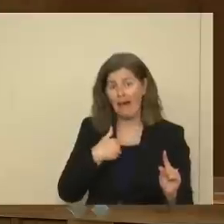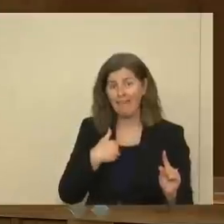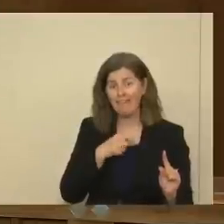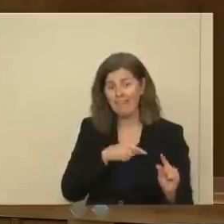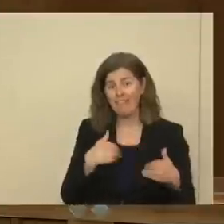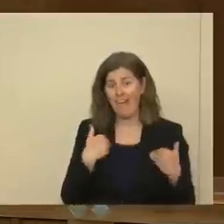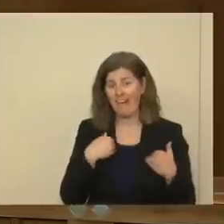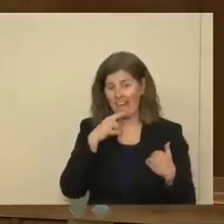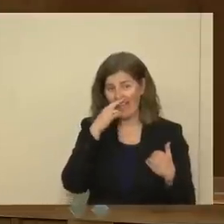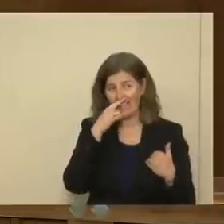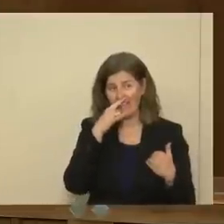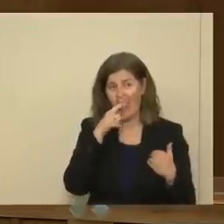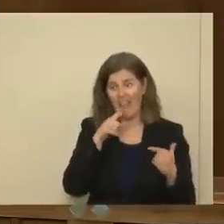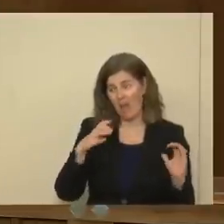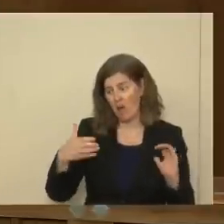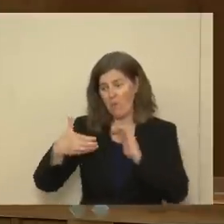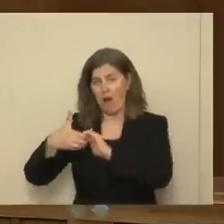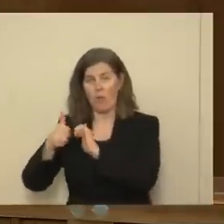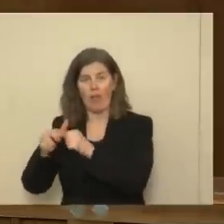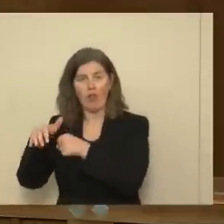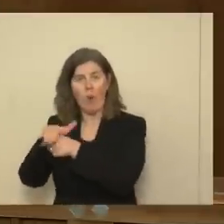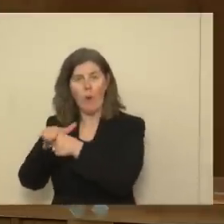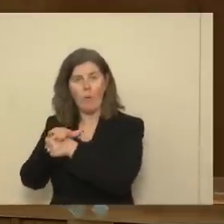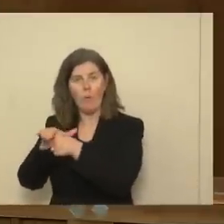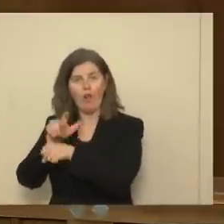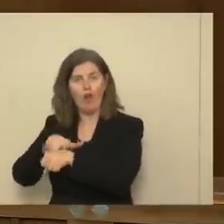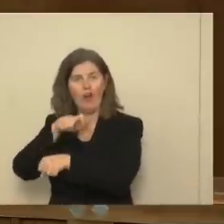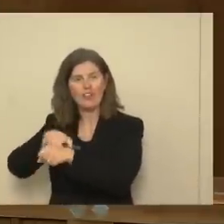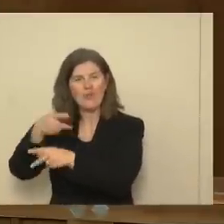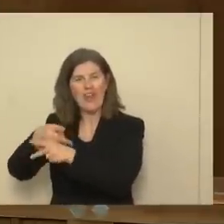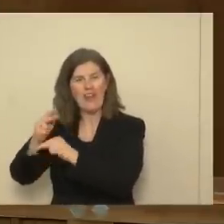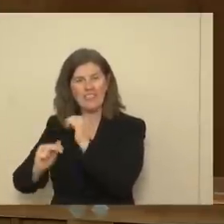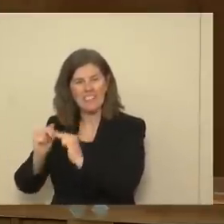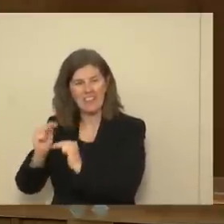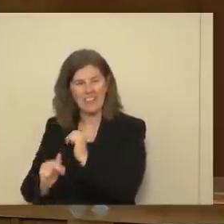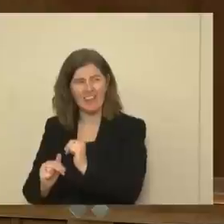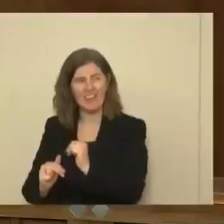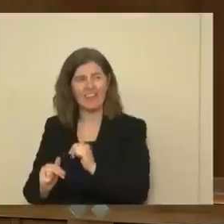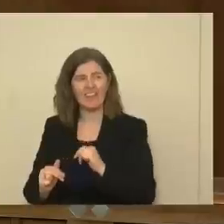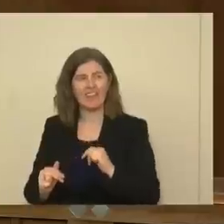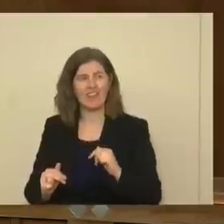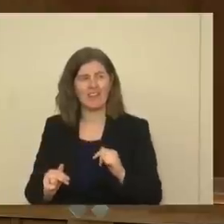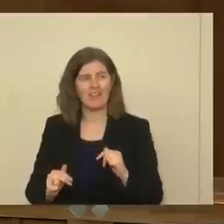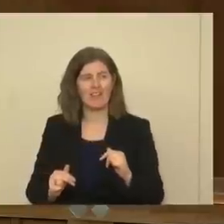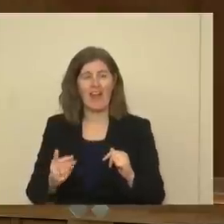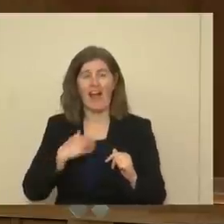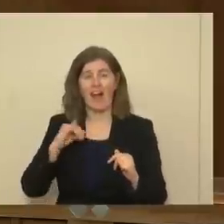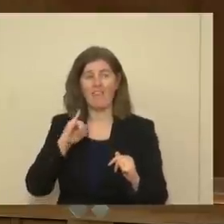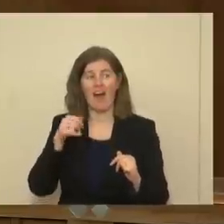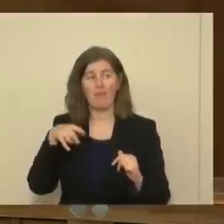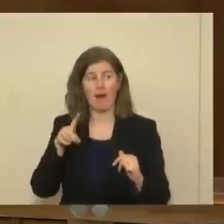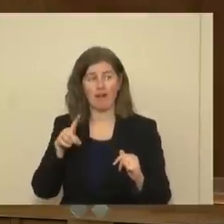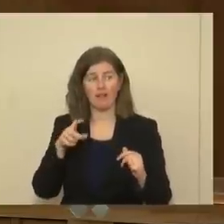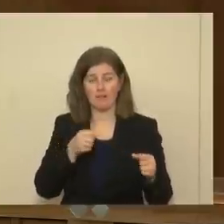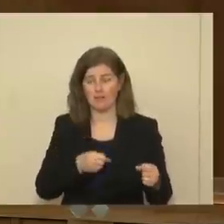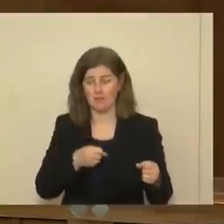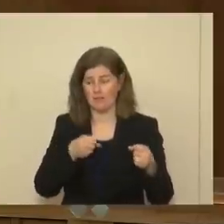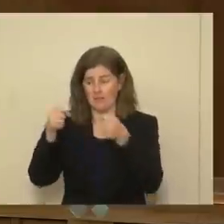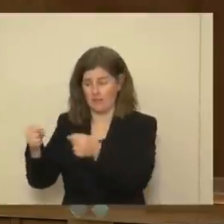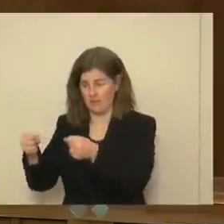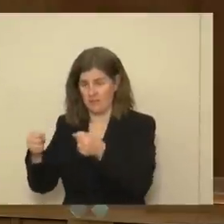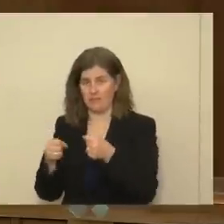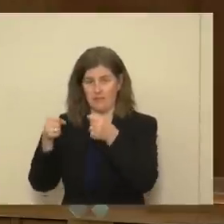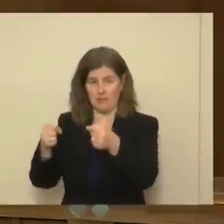partnered with a local long-term care facility to go take those iPads one to another